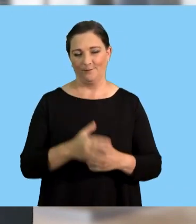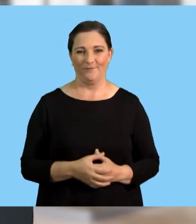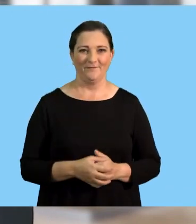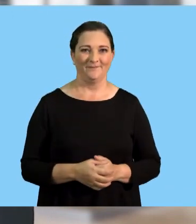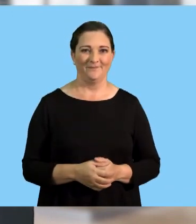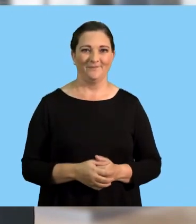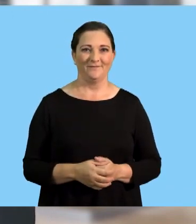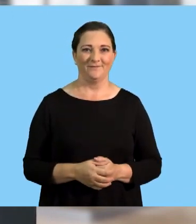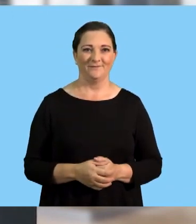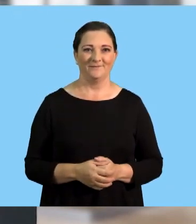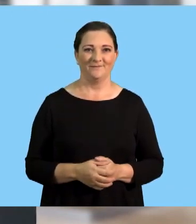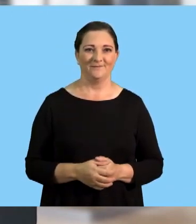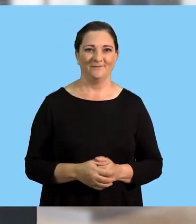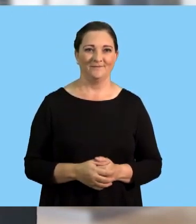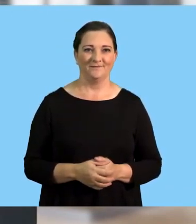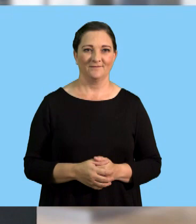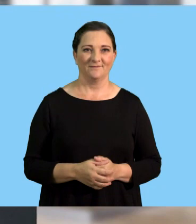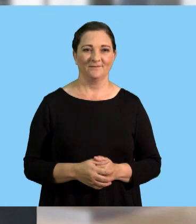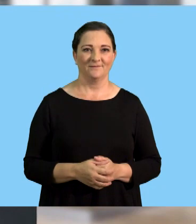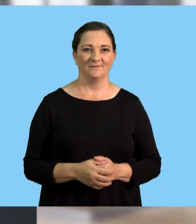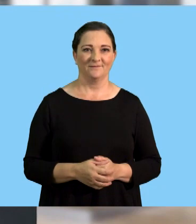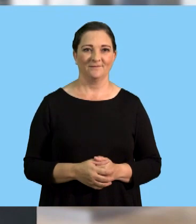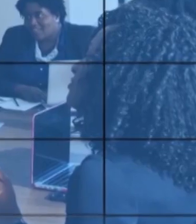other parts of our lesson. Thank you.